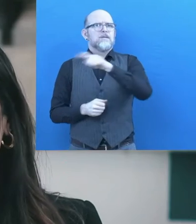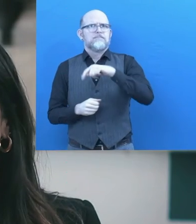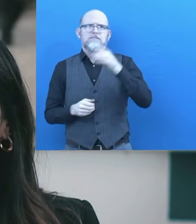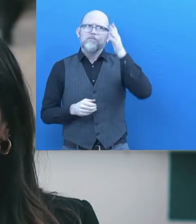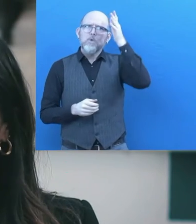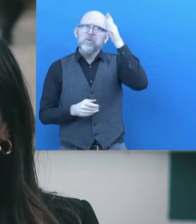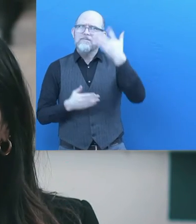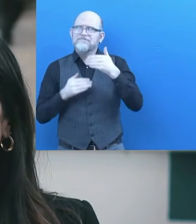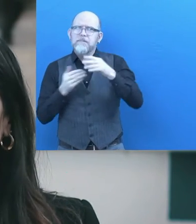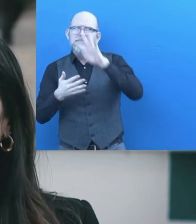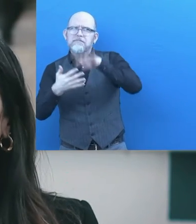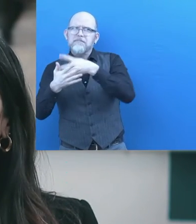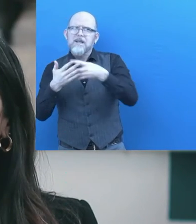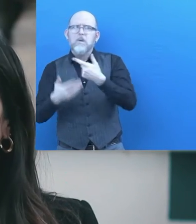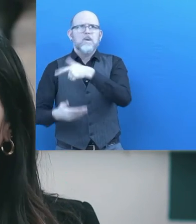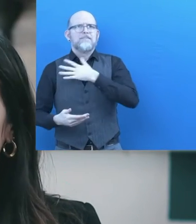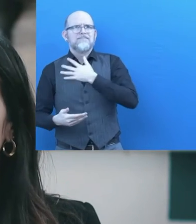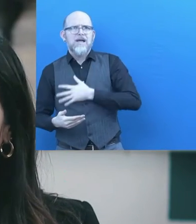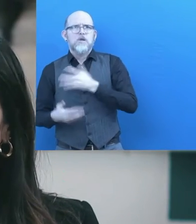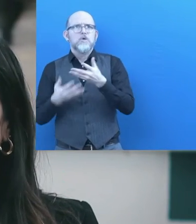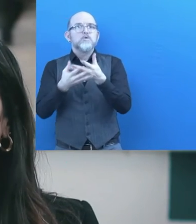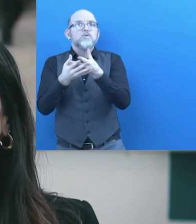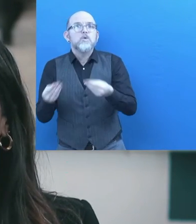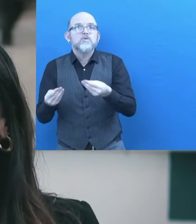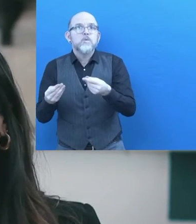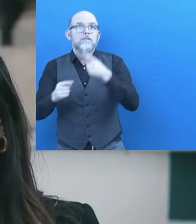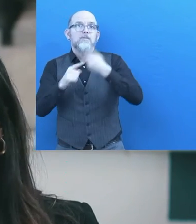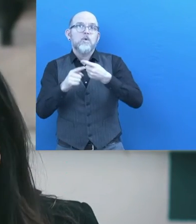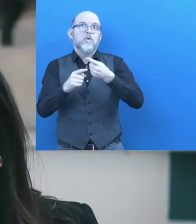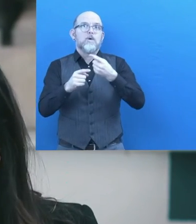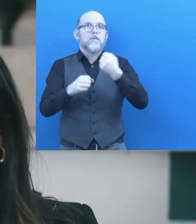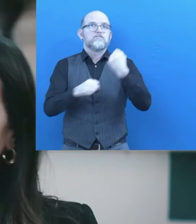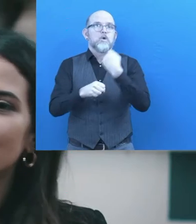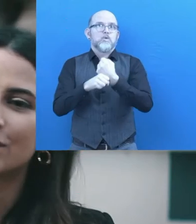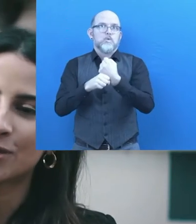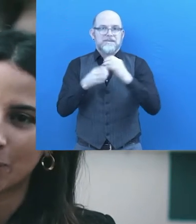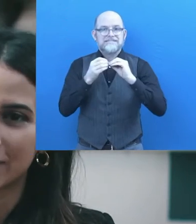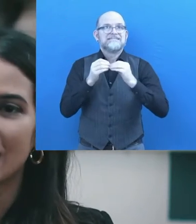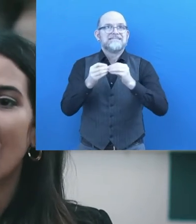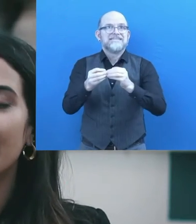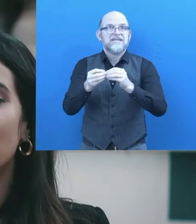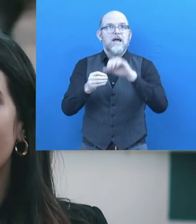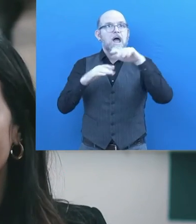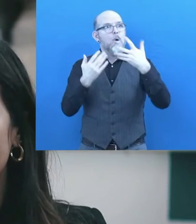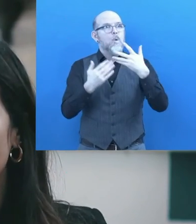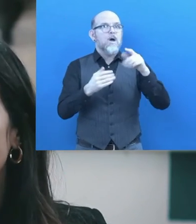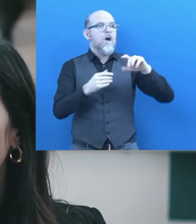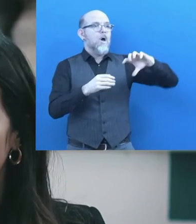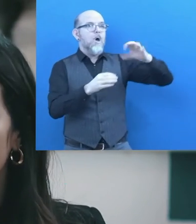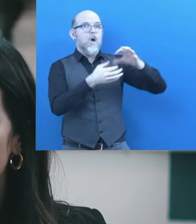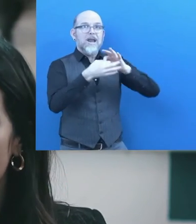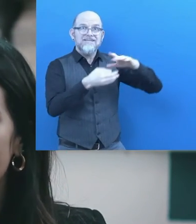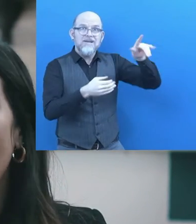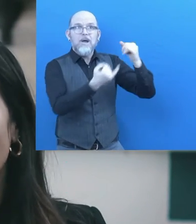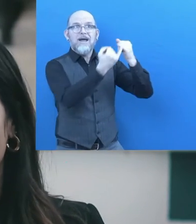Our future plans is that we want to develop solutions and more customized products in order to support other organizations in